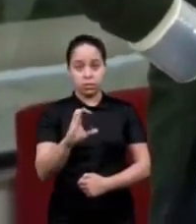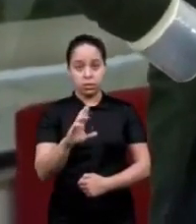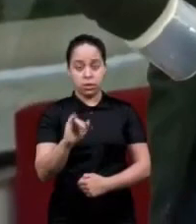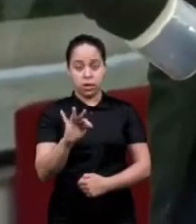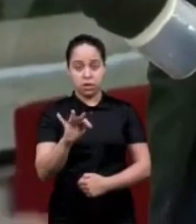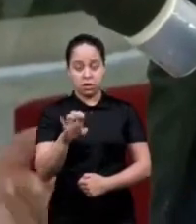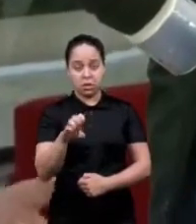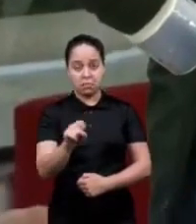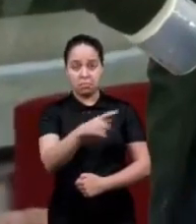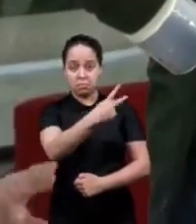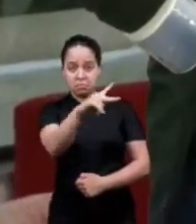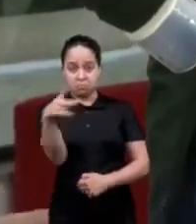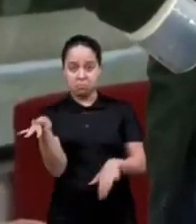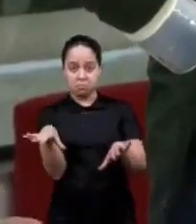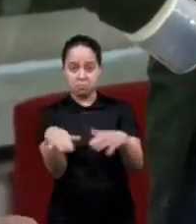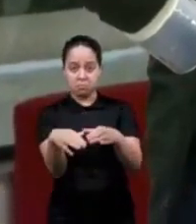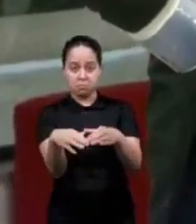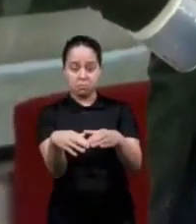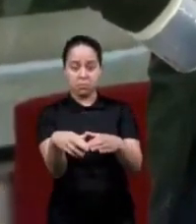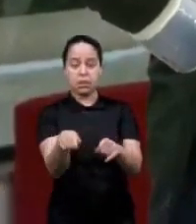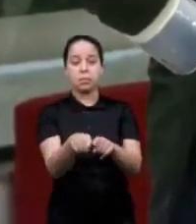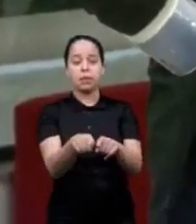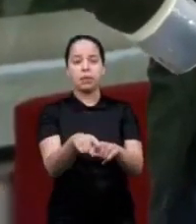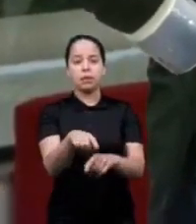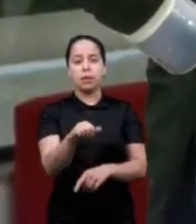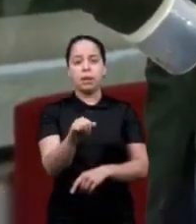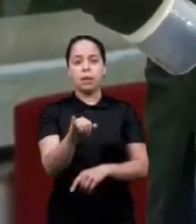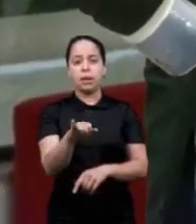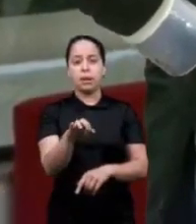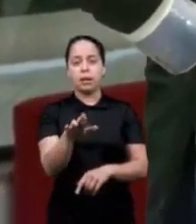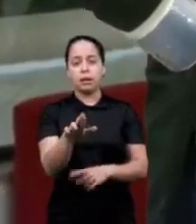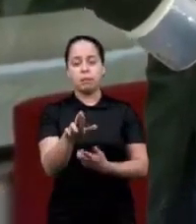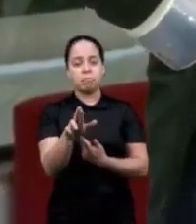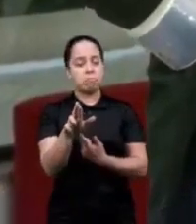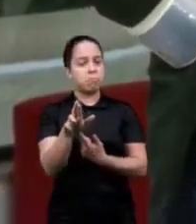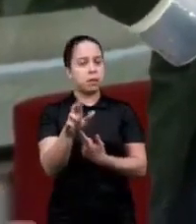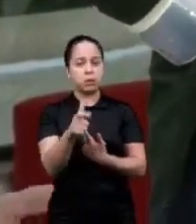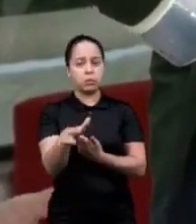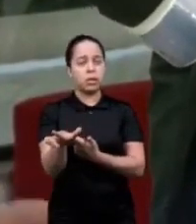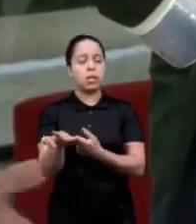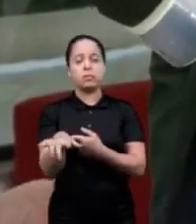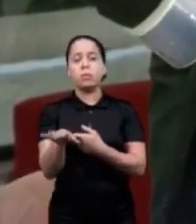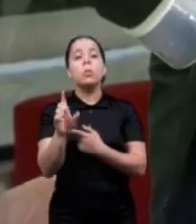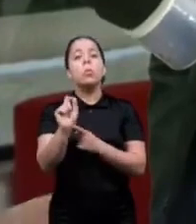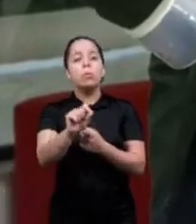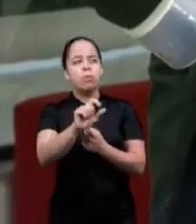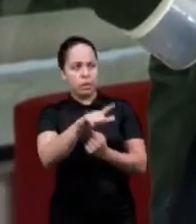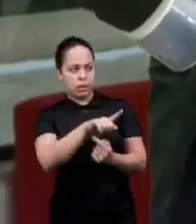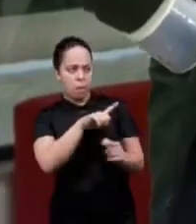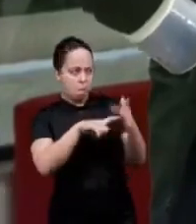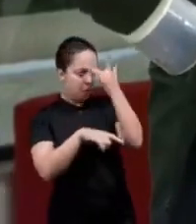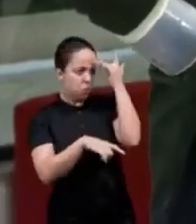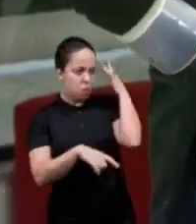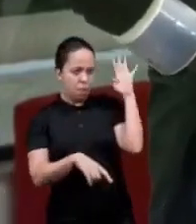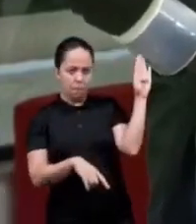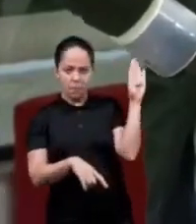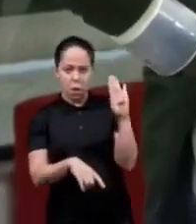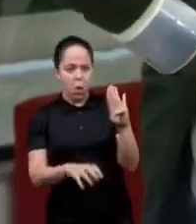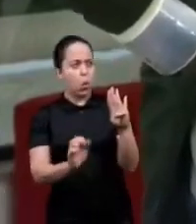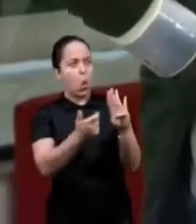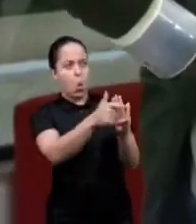group he didn't tolerate other theologians